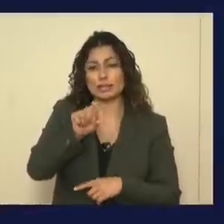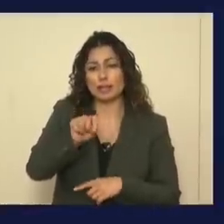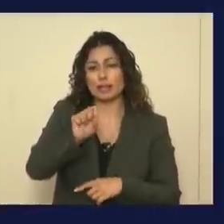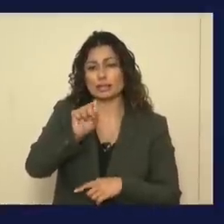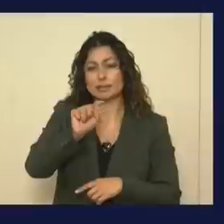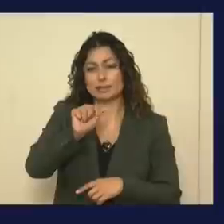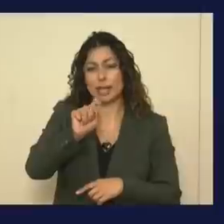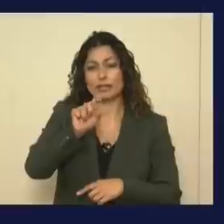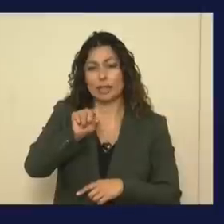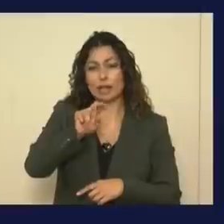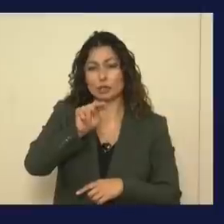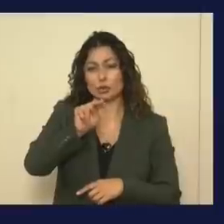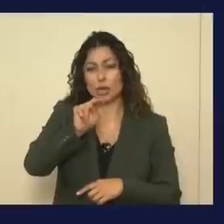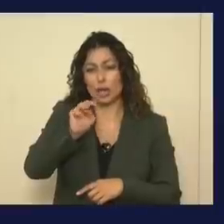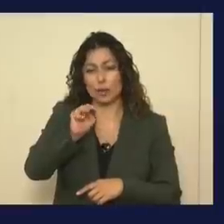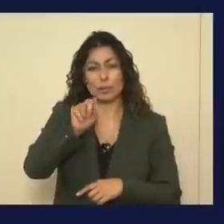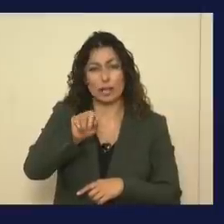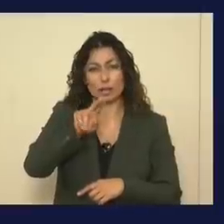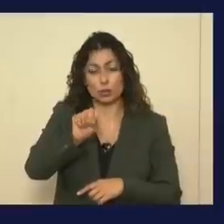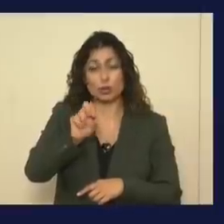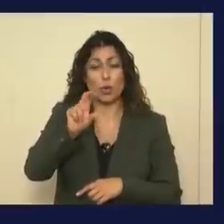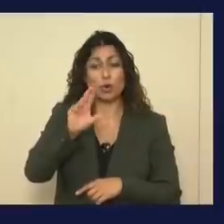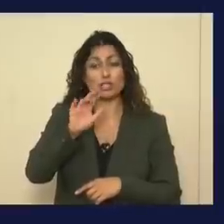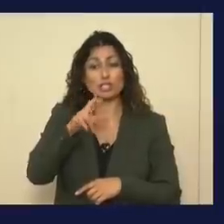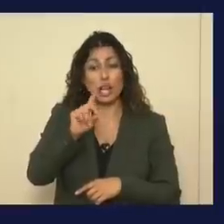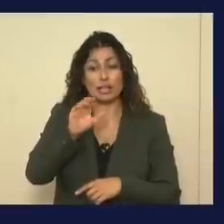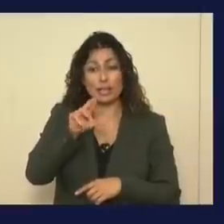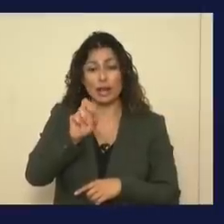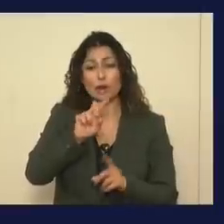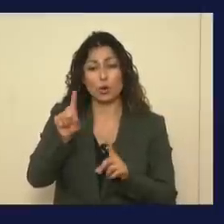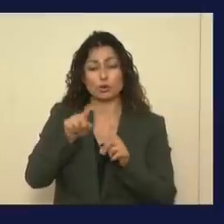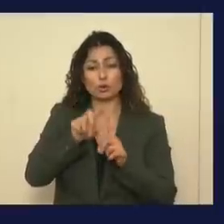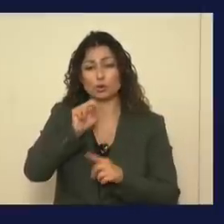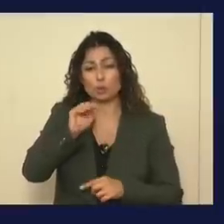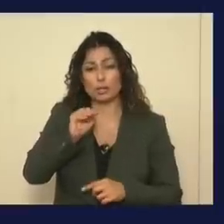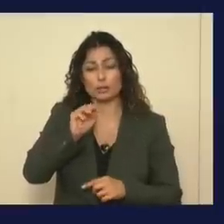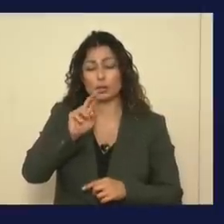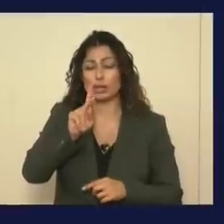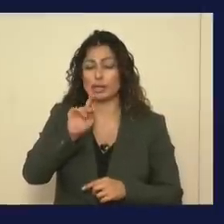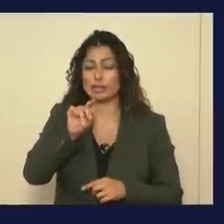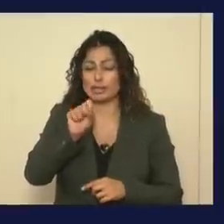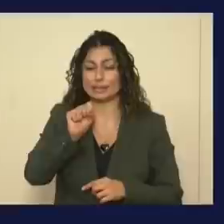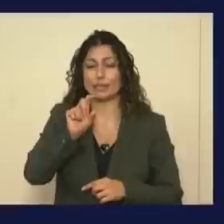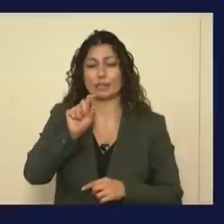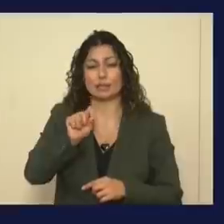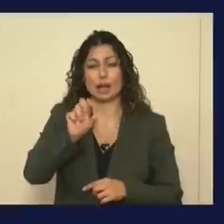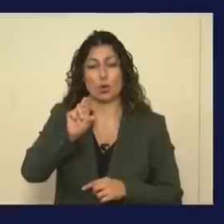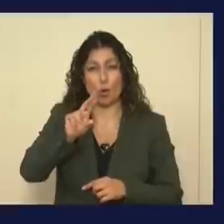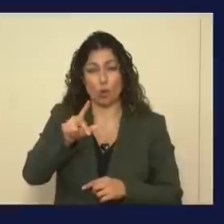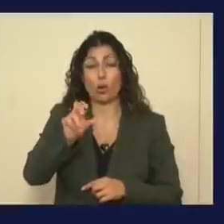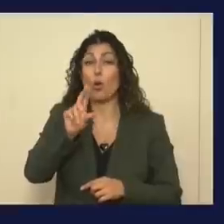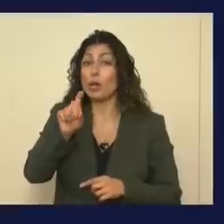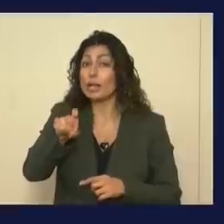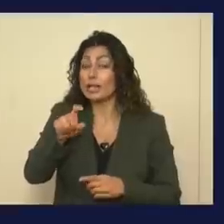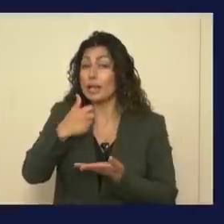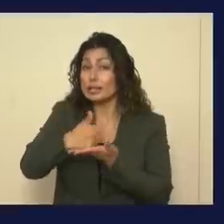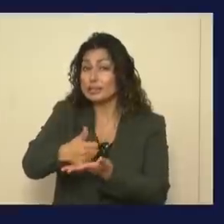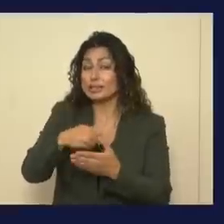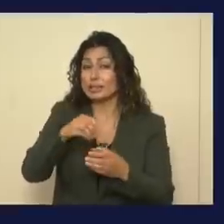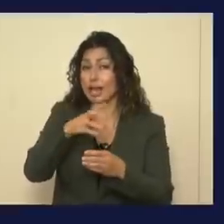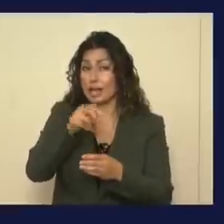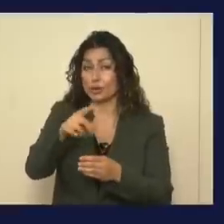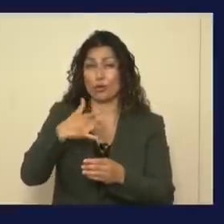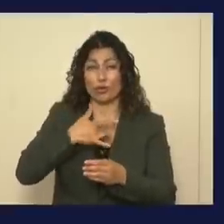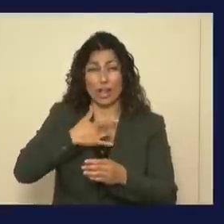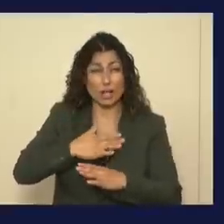If you want to know more about child care, go to newmexicokids.org. If you need assistance directly and you're in